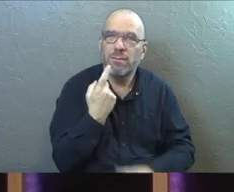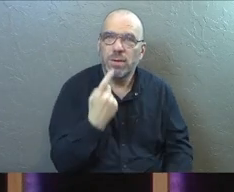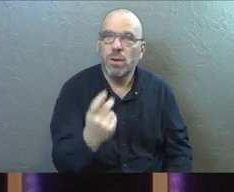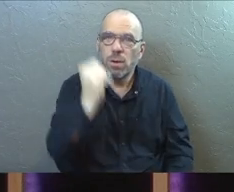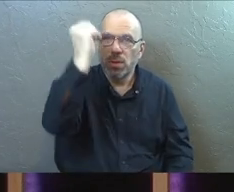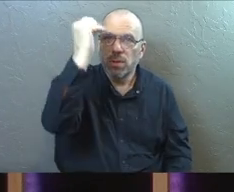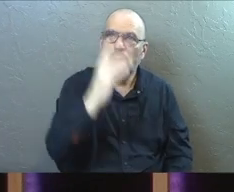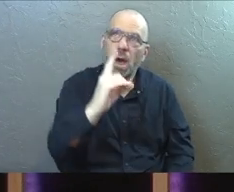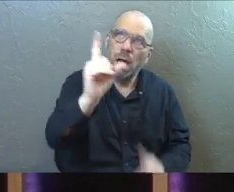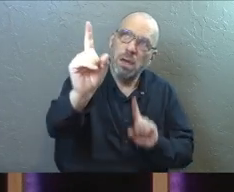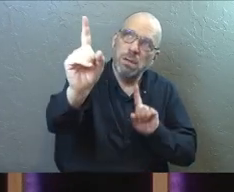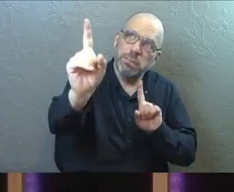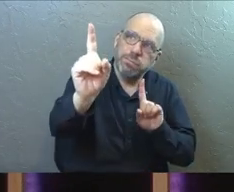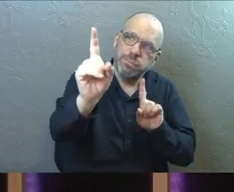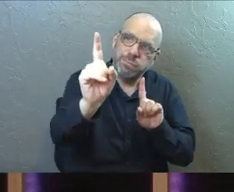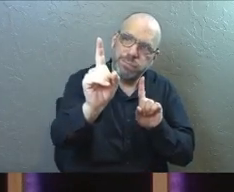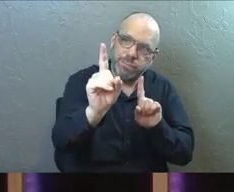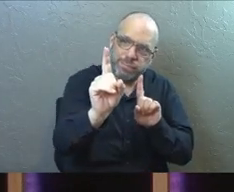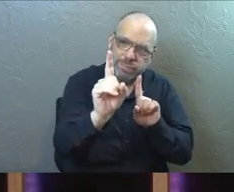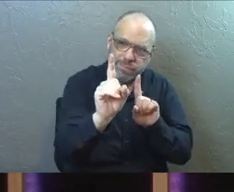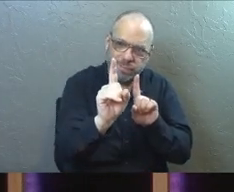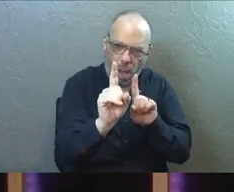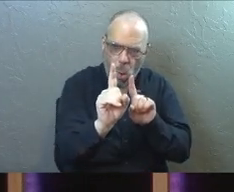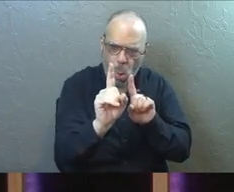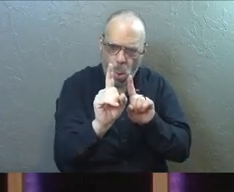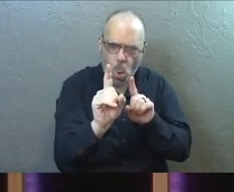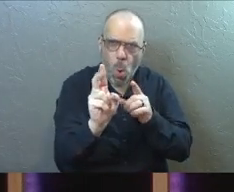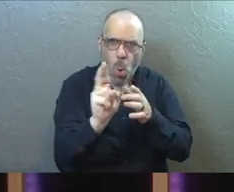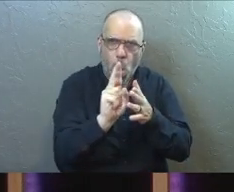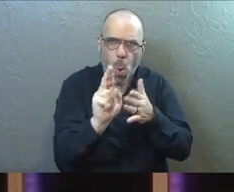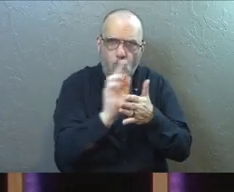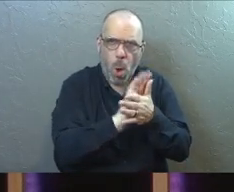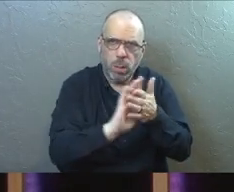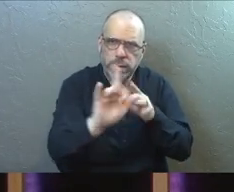When God comes near, holiness comes near.